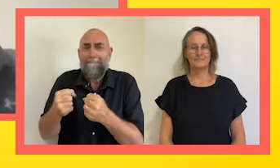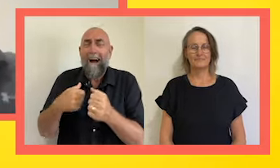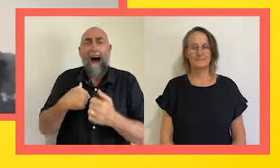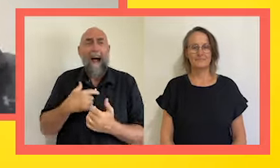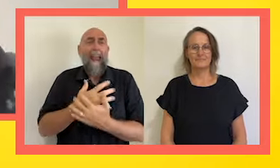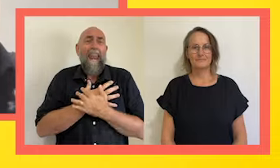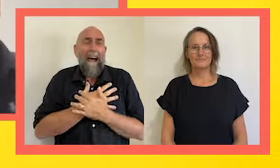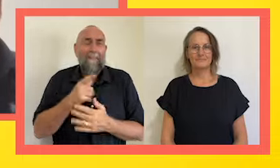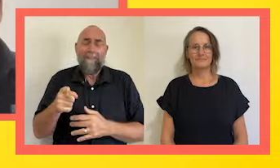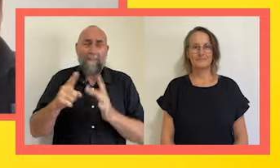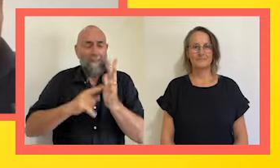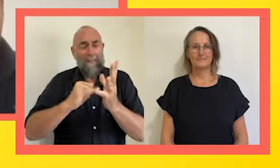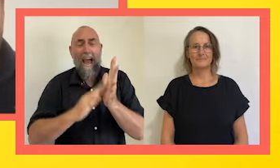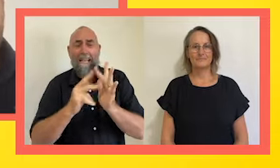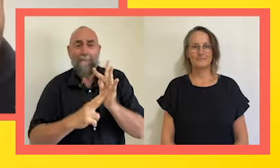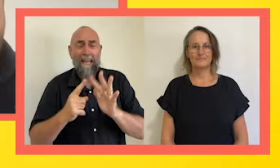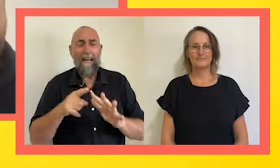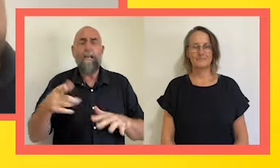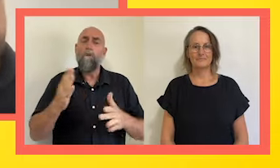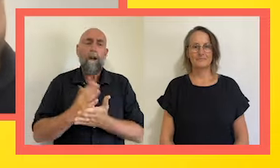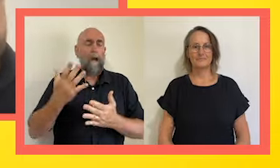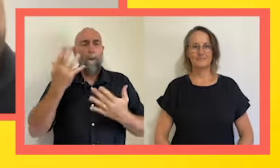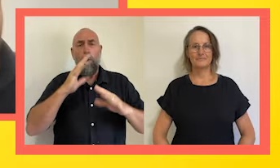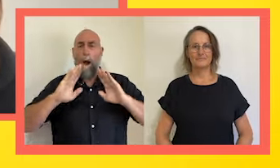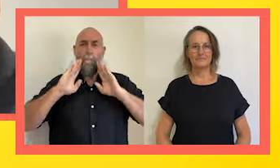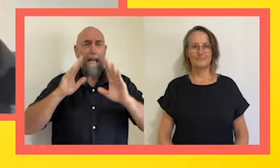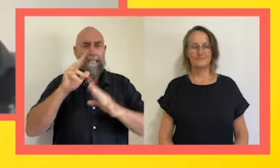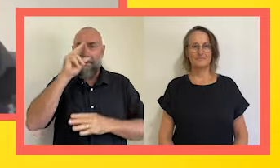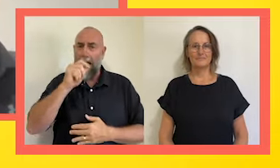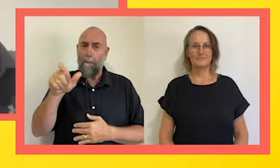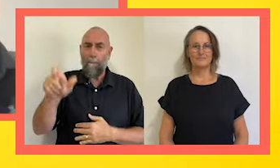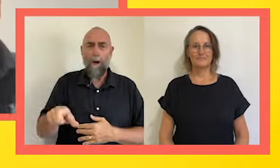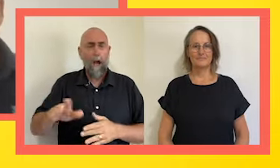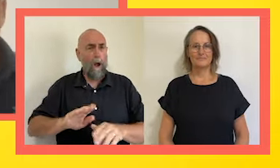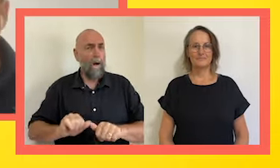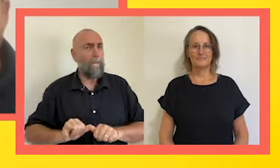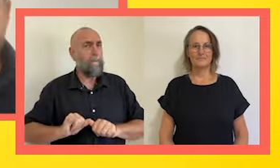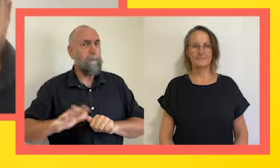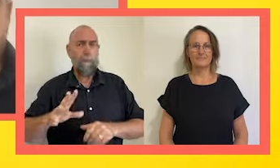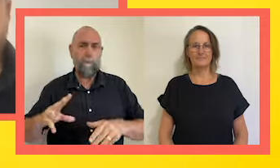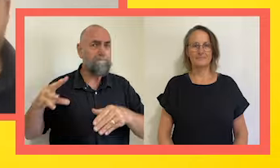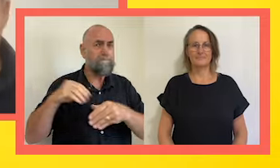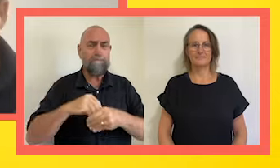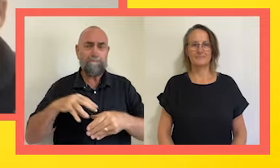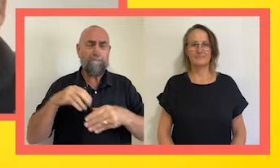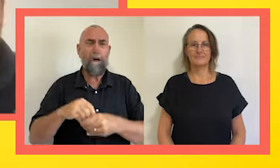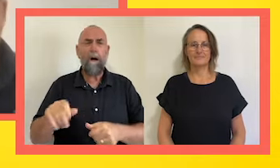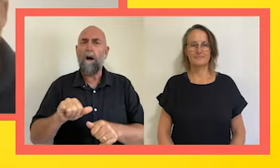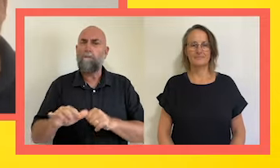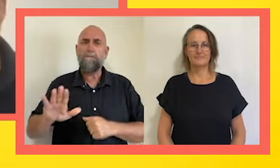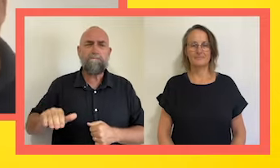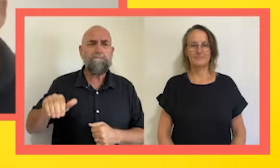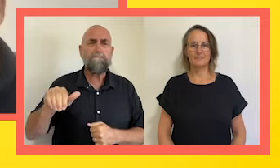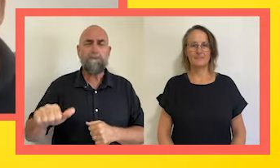here that Jasmine is, she is just an amazing young person, an incredible young athlete, and a talent for the